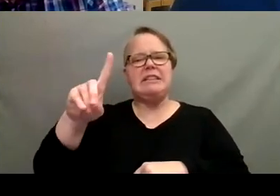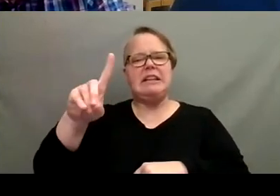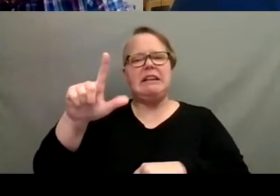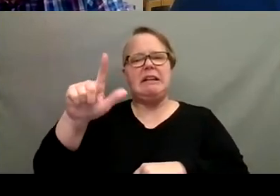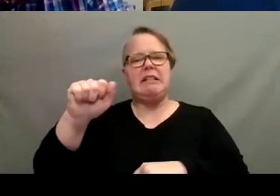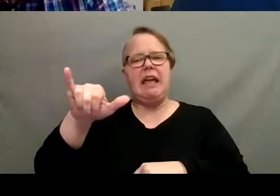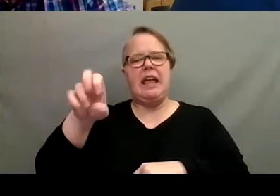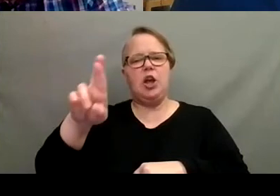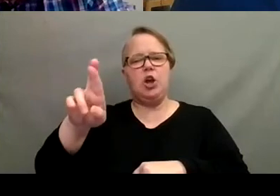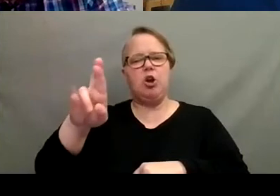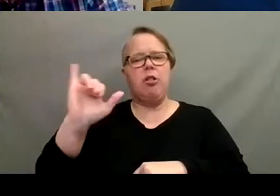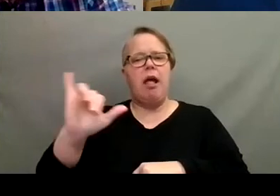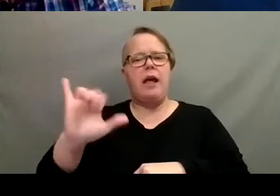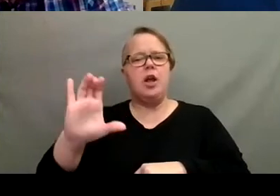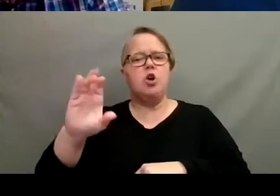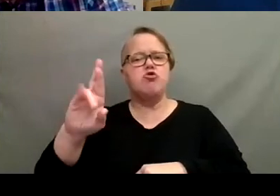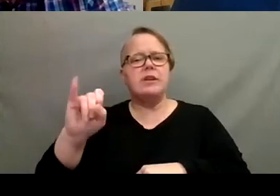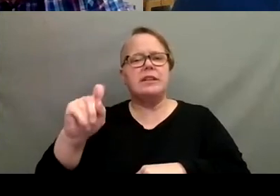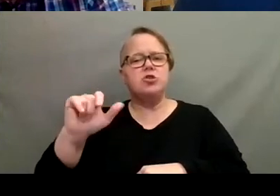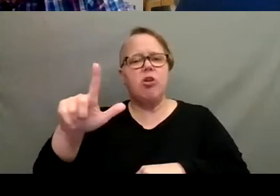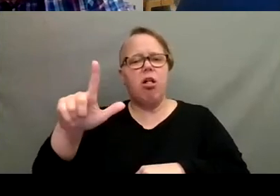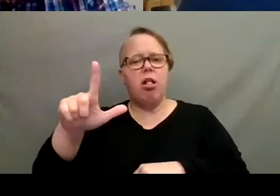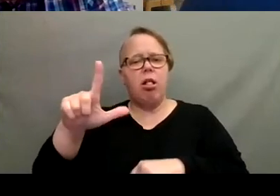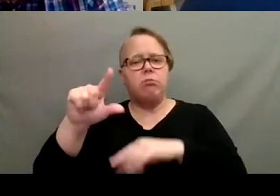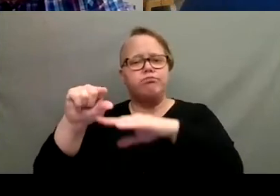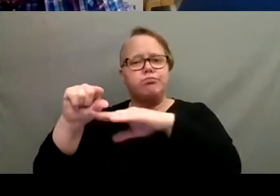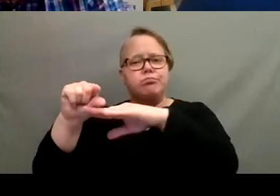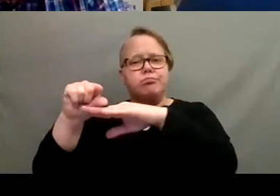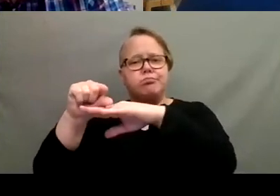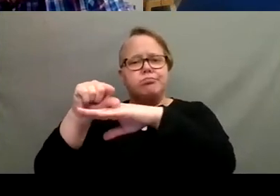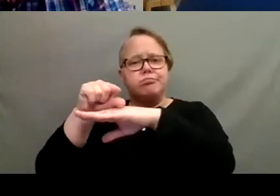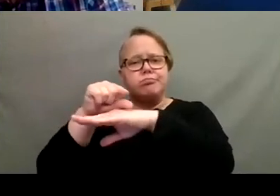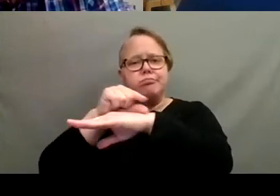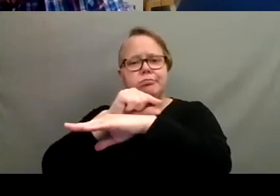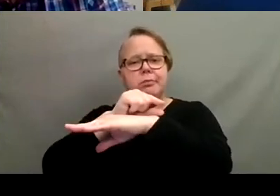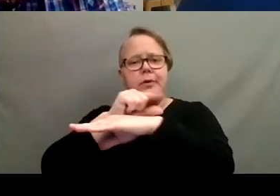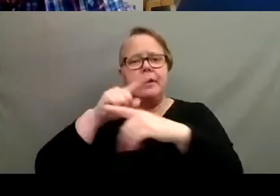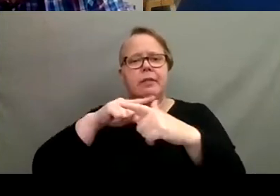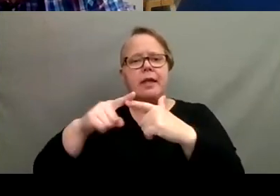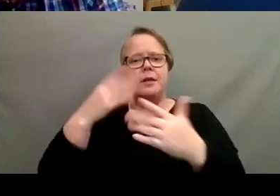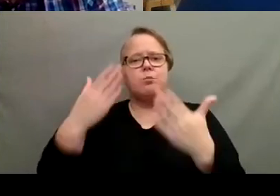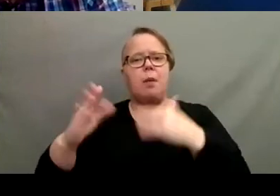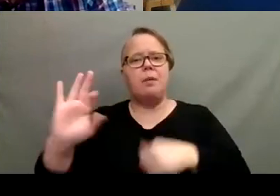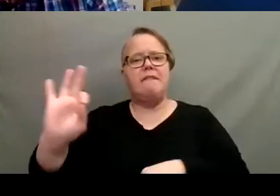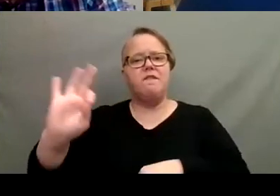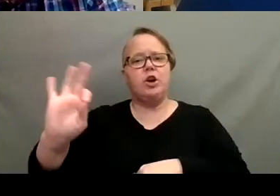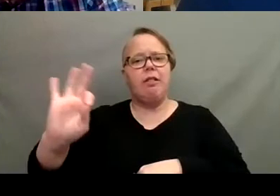crystallized kind of layer on the top, then you're probably looking at some fertilizer